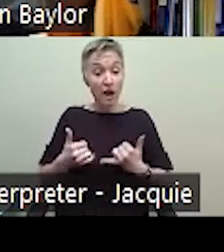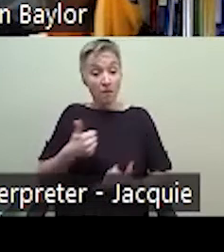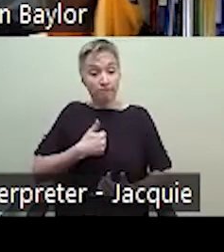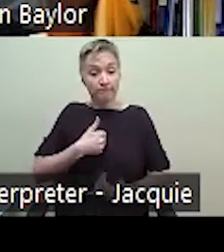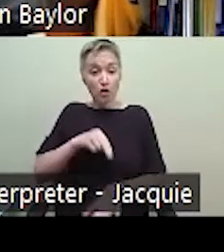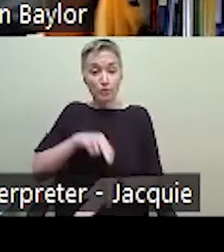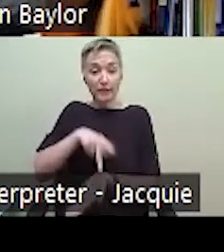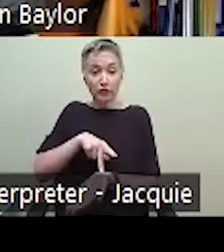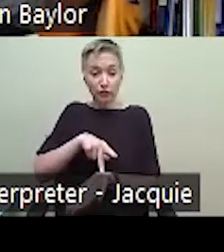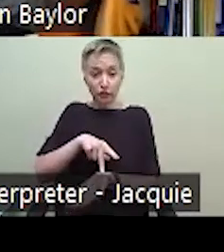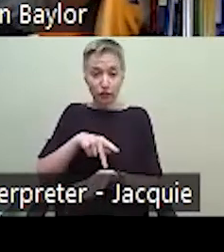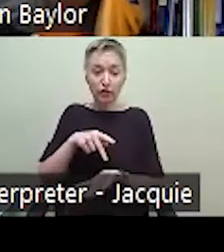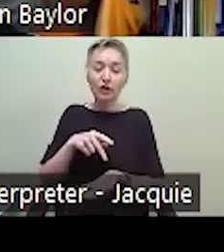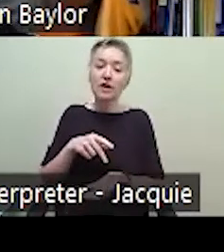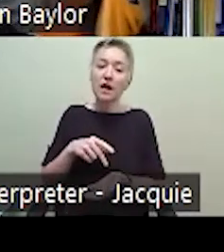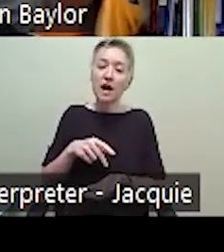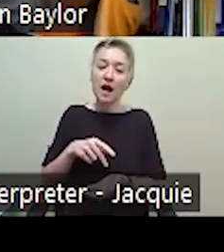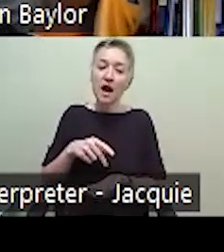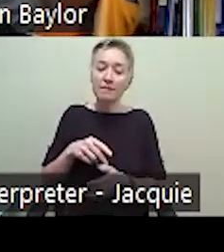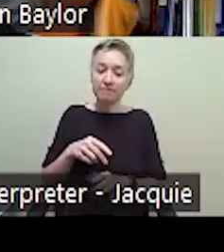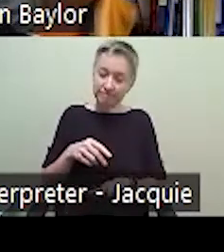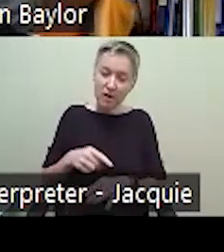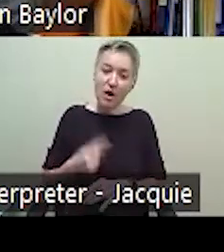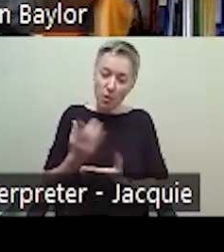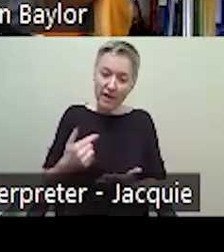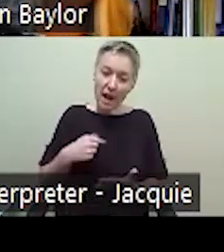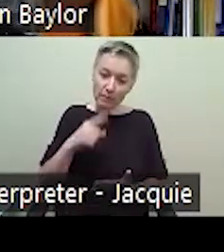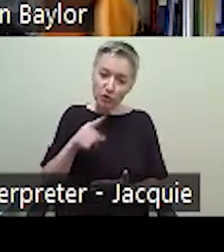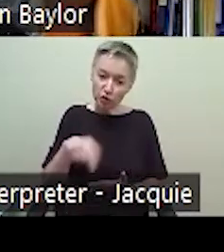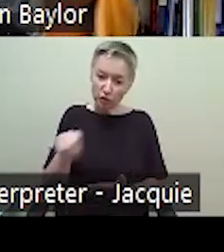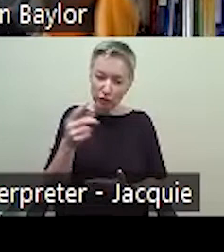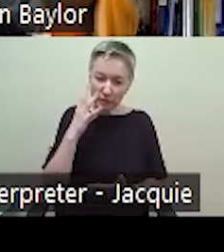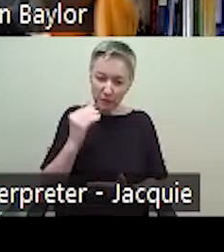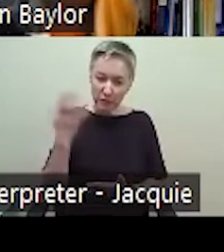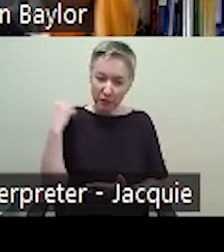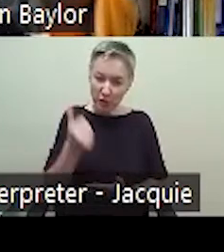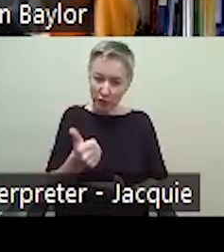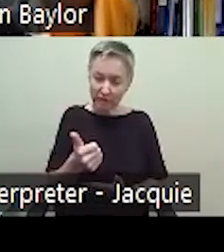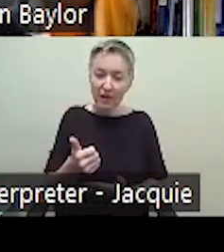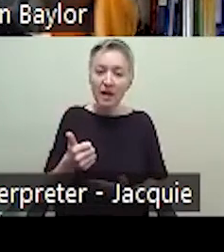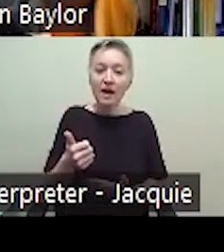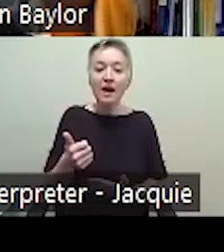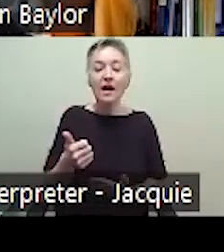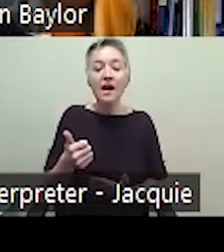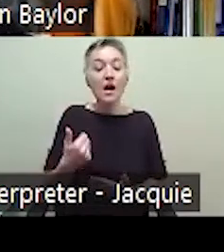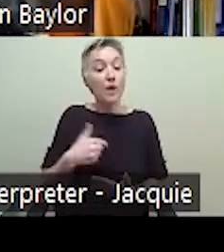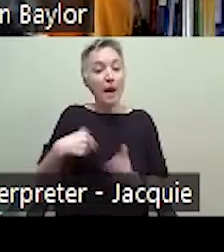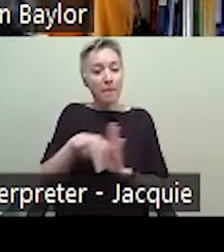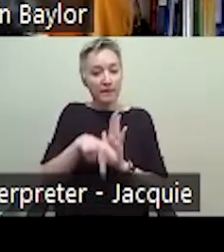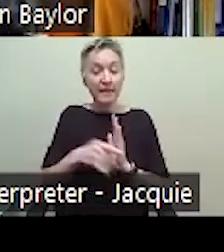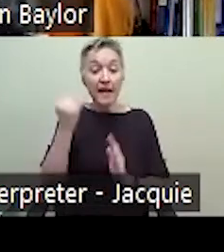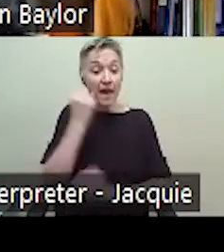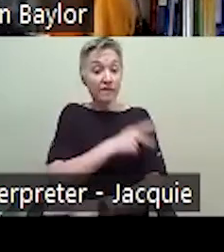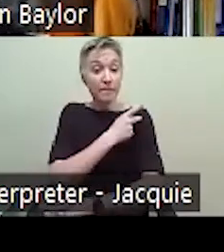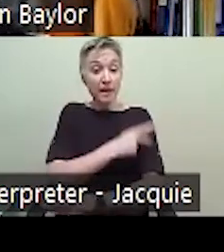um, and, and I've seen this before, and I'm sure many of you can relate. There was a policy about if, a patient was more than 10 minutes late